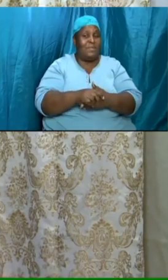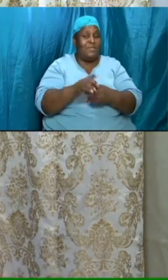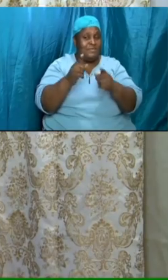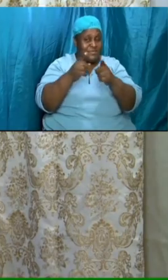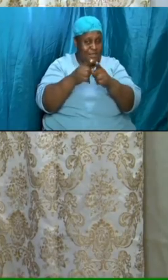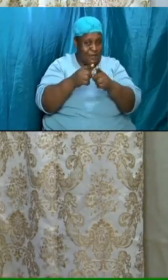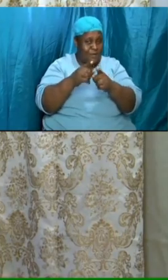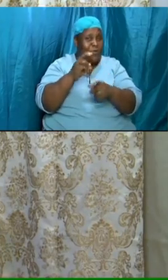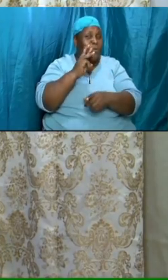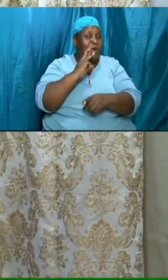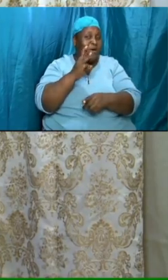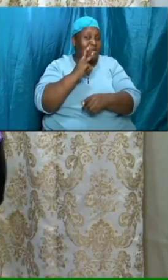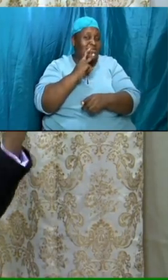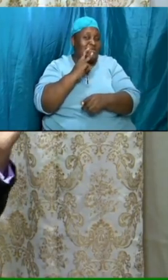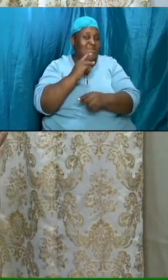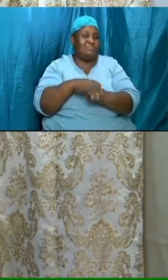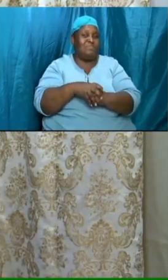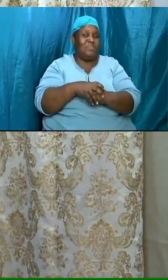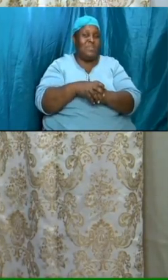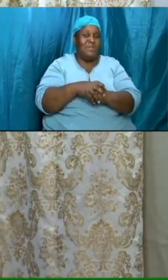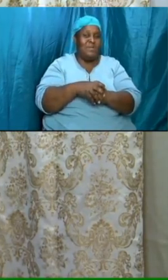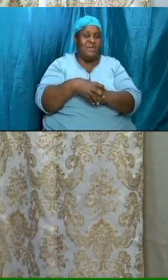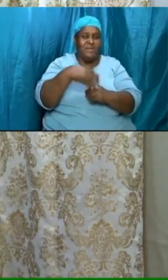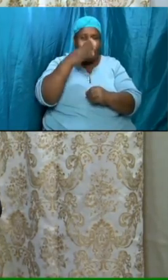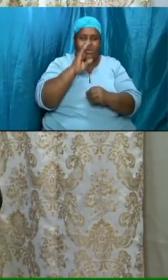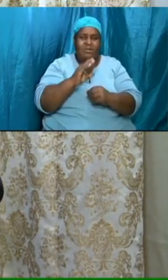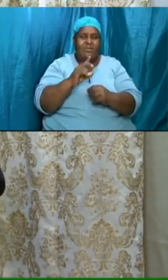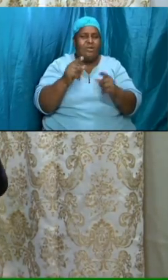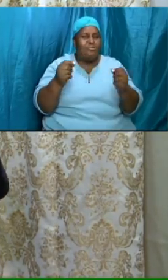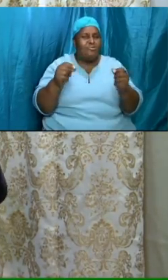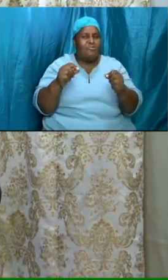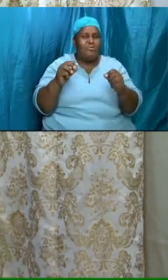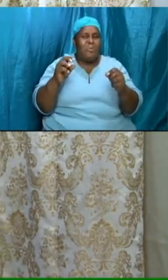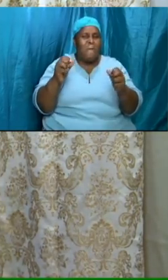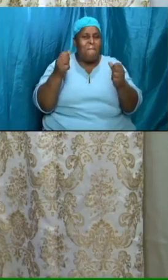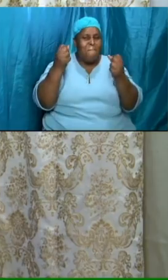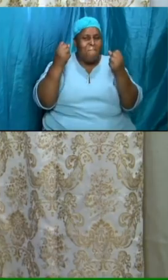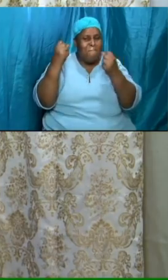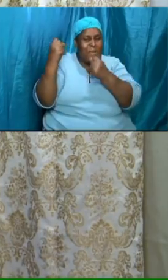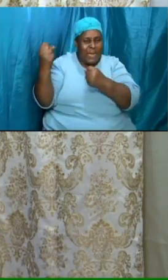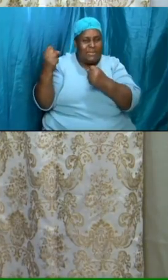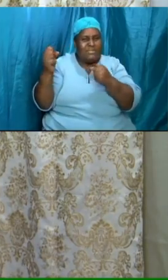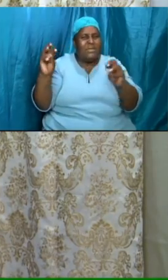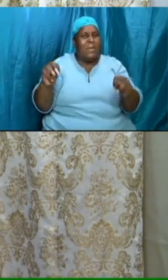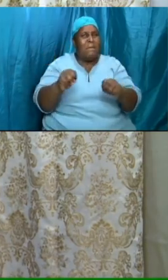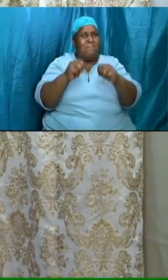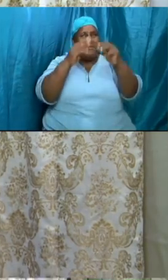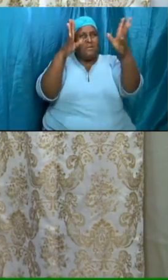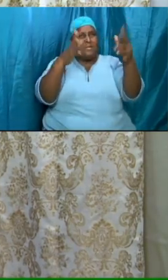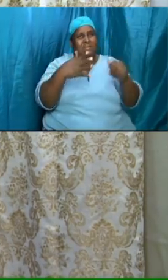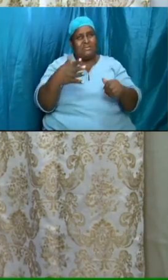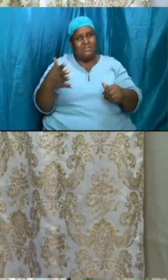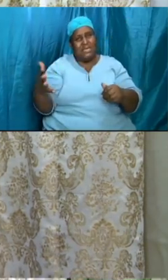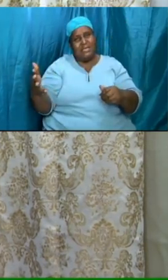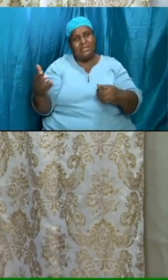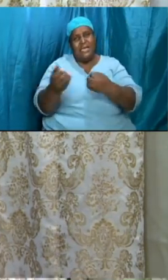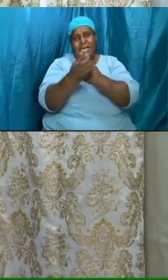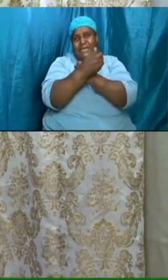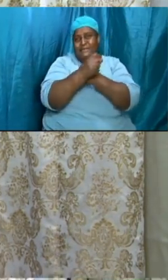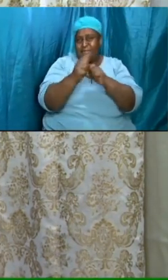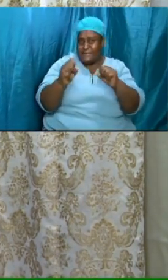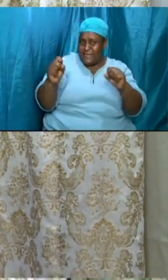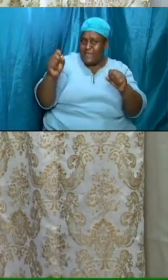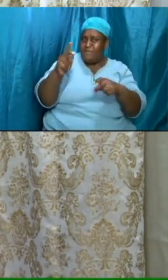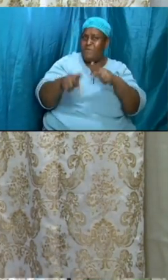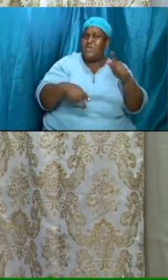when god was going to do mighty miraculous thing things and shave his people through the time